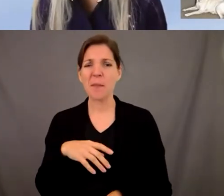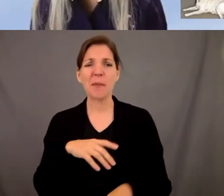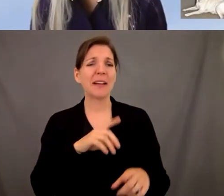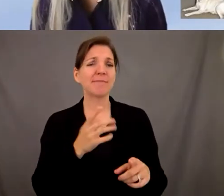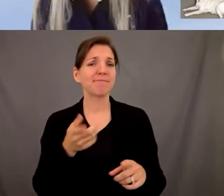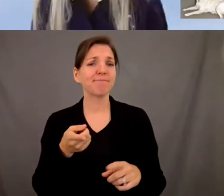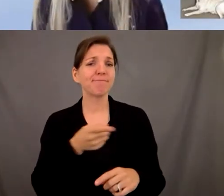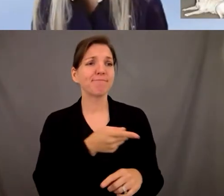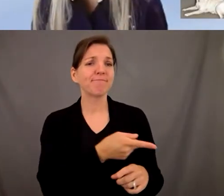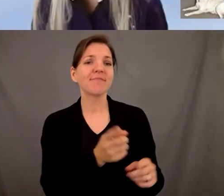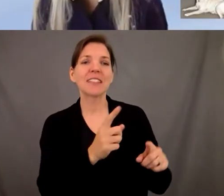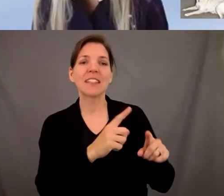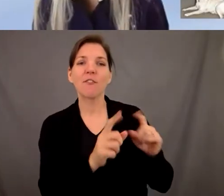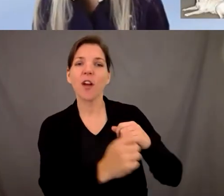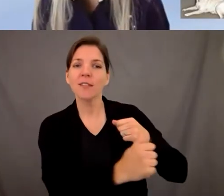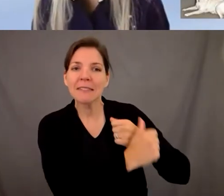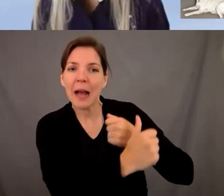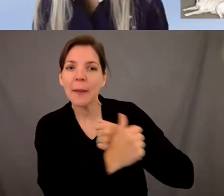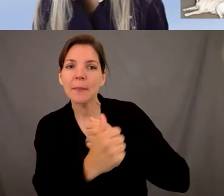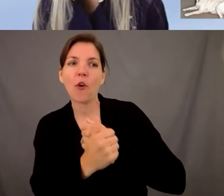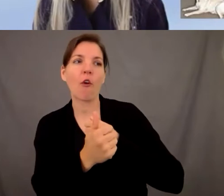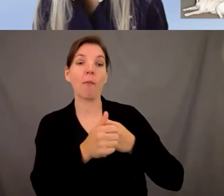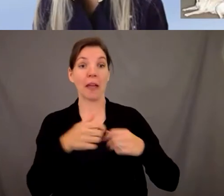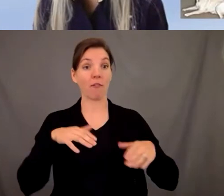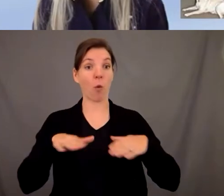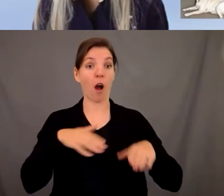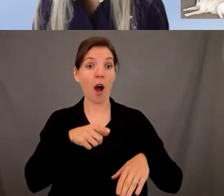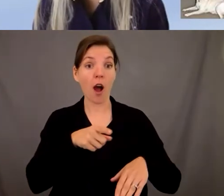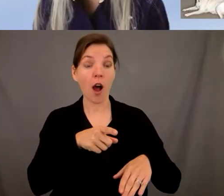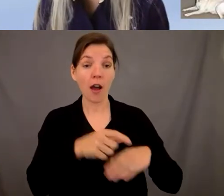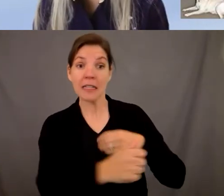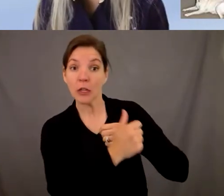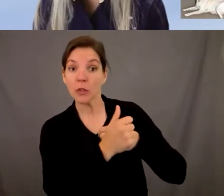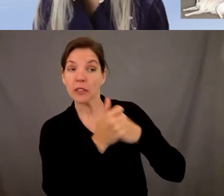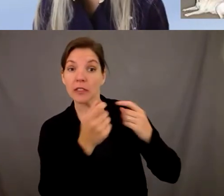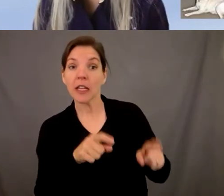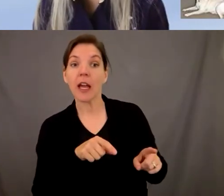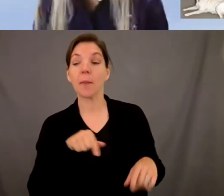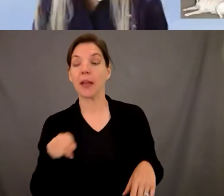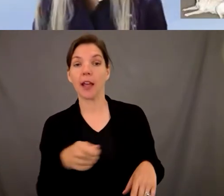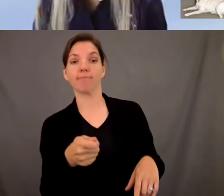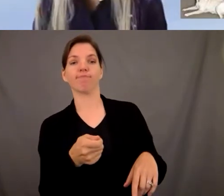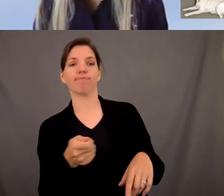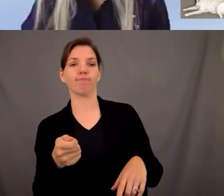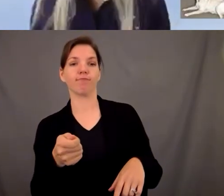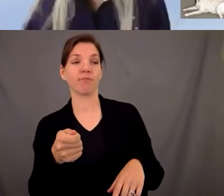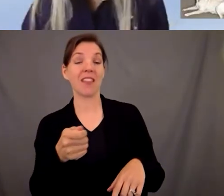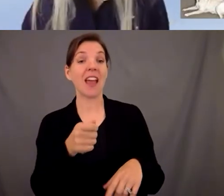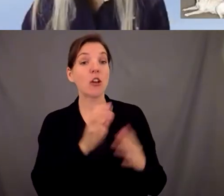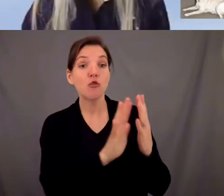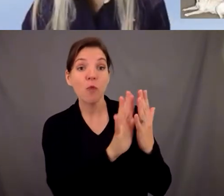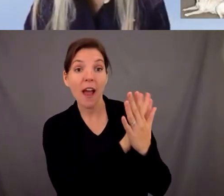like different obstacles that pops up in our walkway um he also knows how to get trapped how to handle traffic so